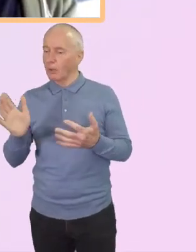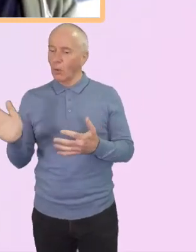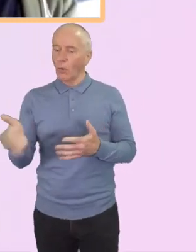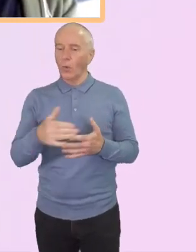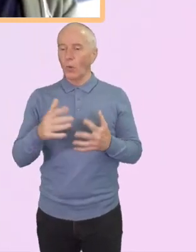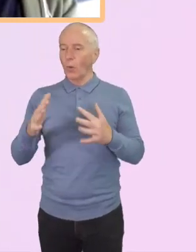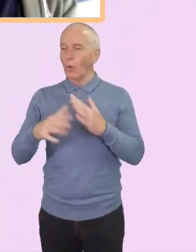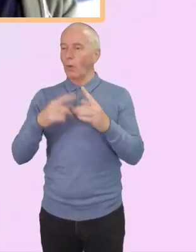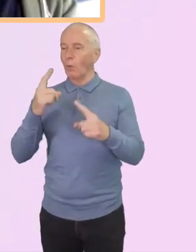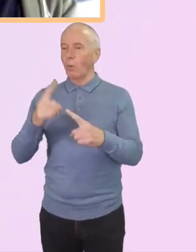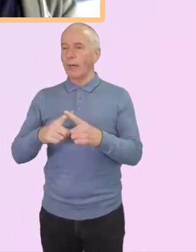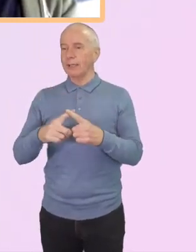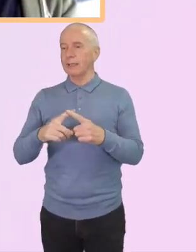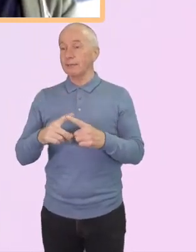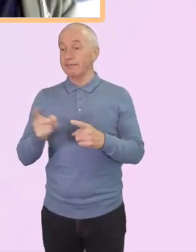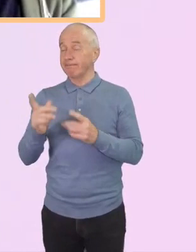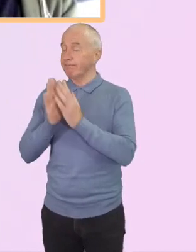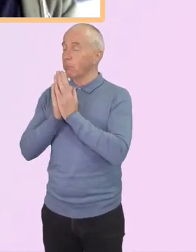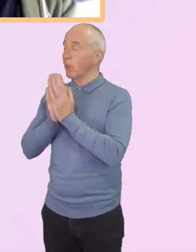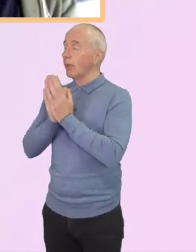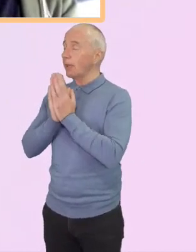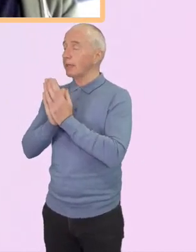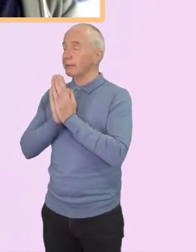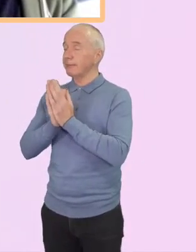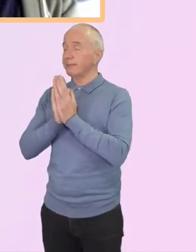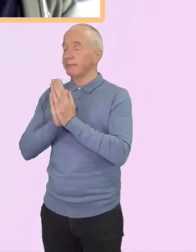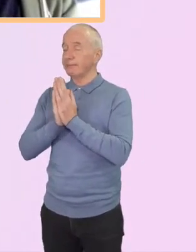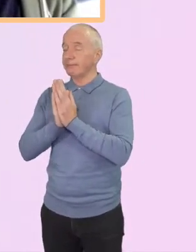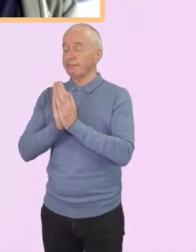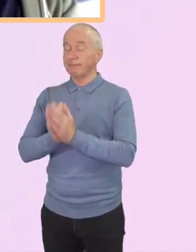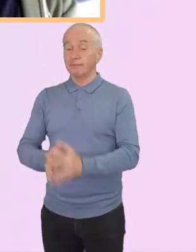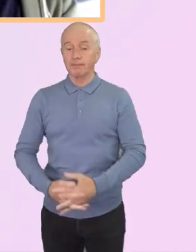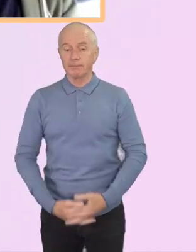Let's begin in prayer. Please would you join me in prayer.